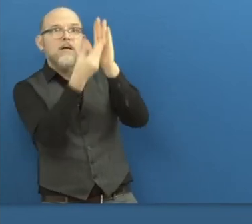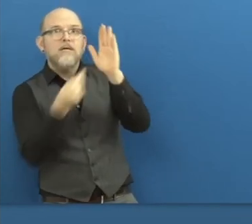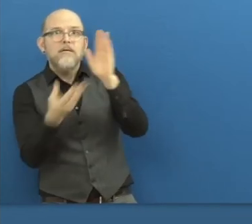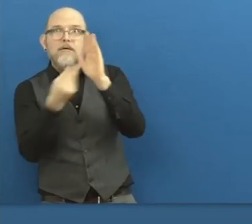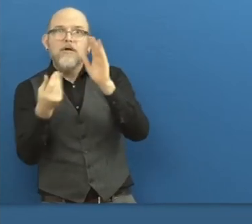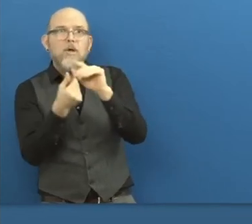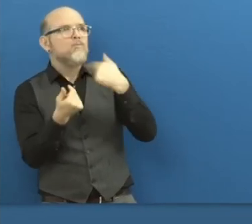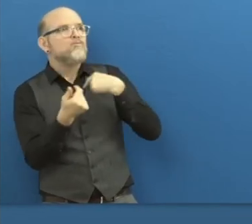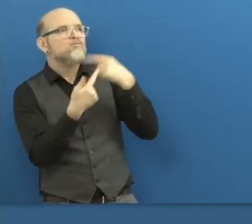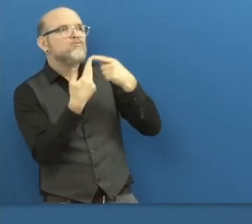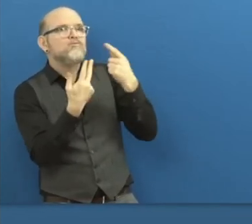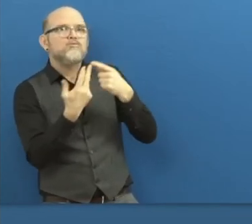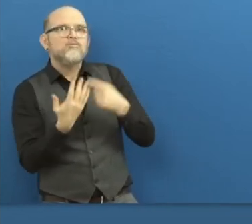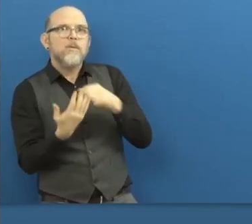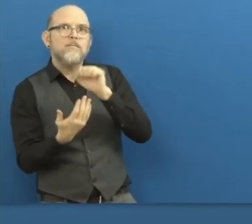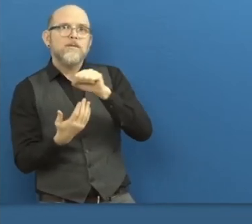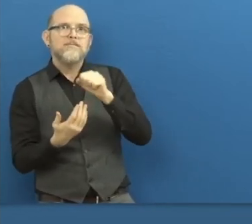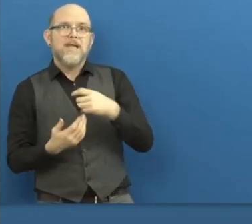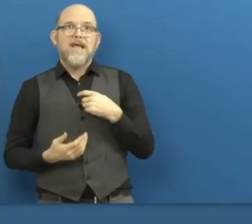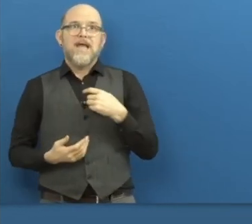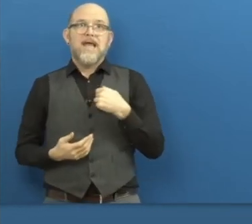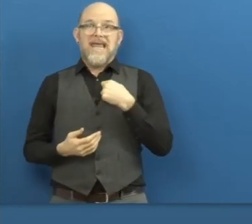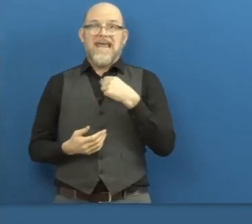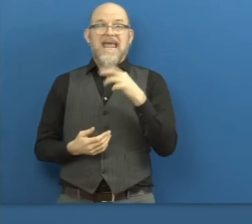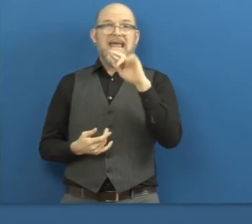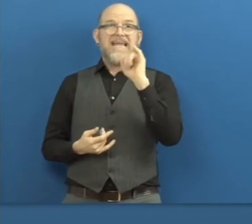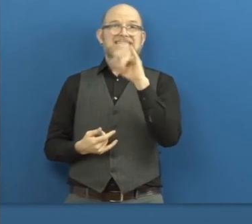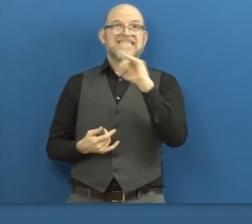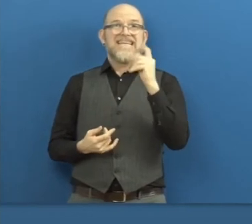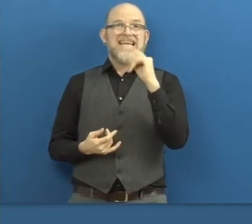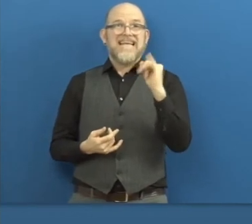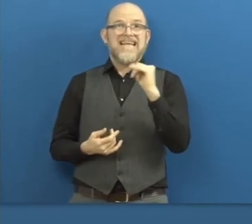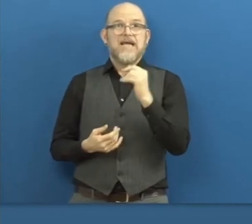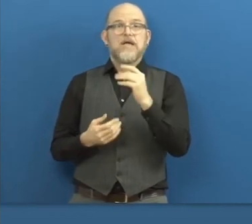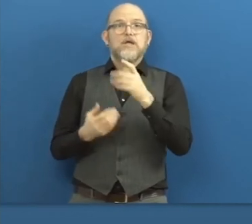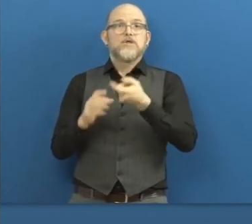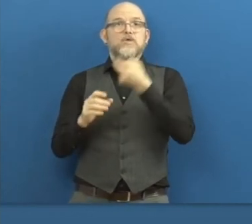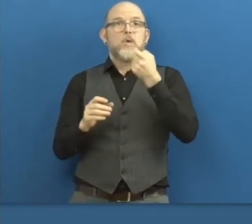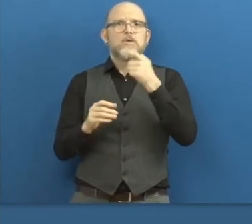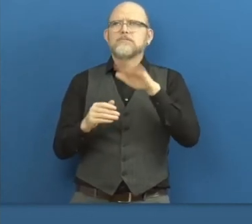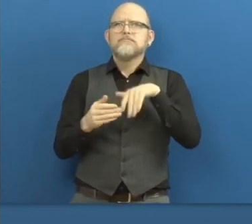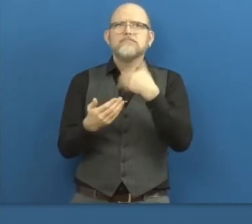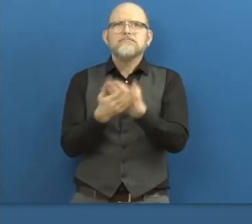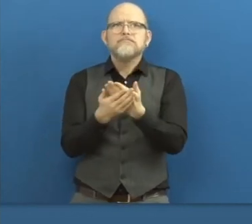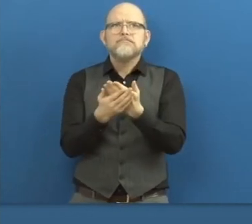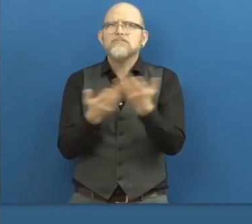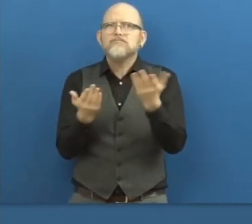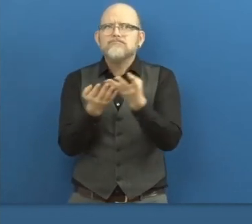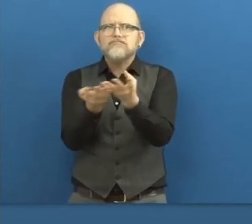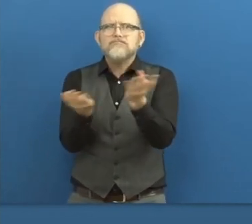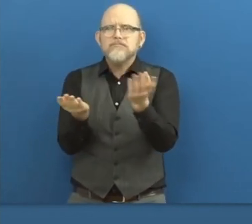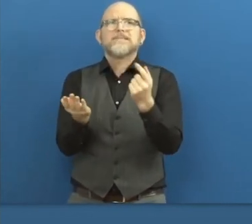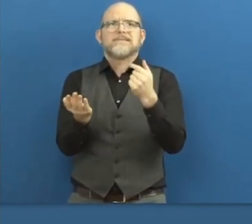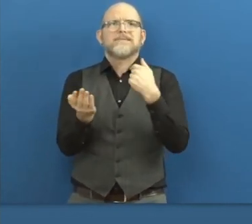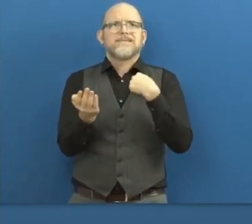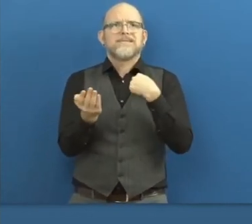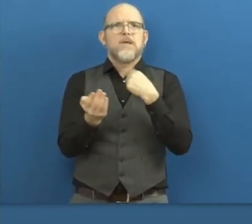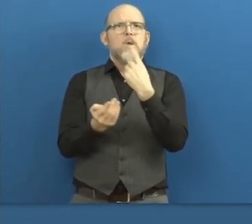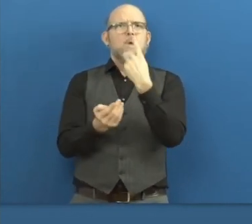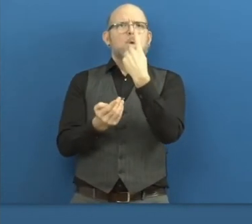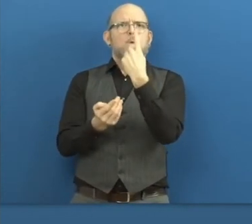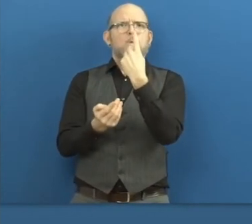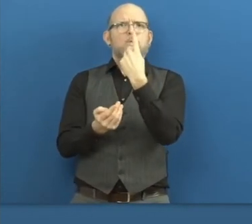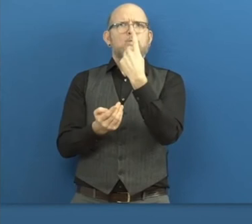Source, we have been able to create job opportunities, a total of 193 so far.